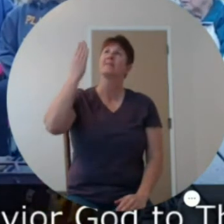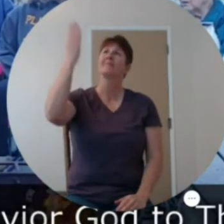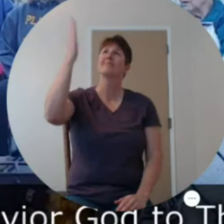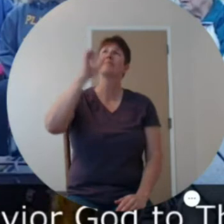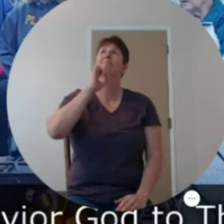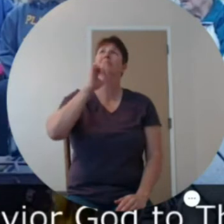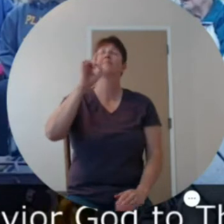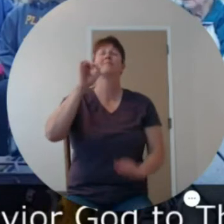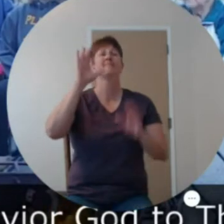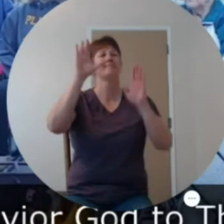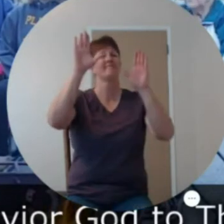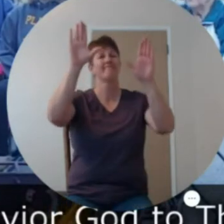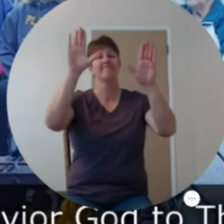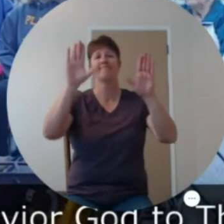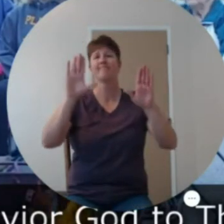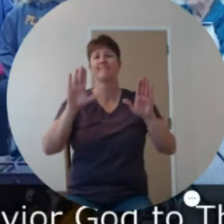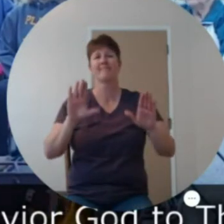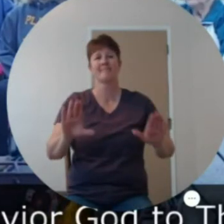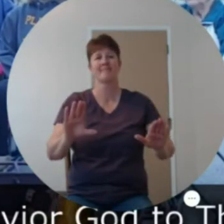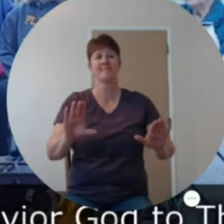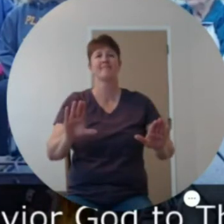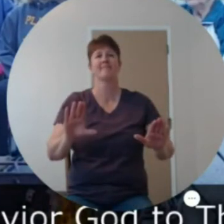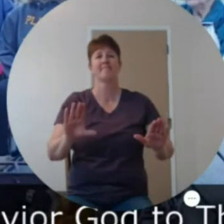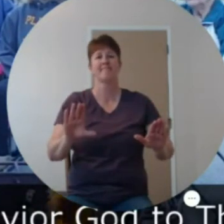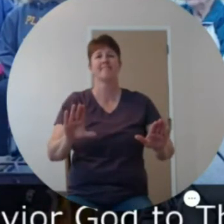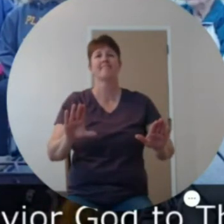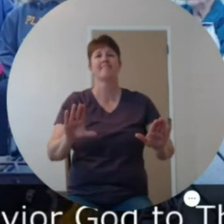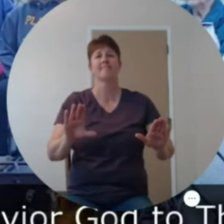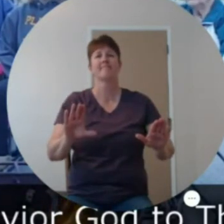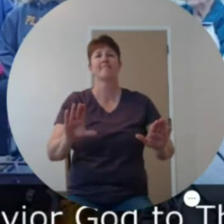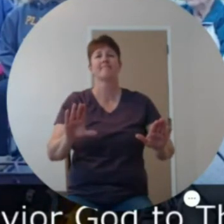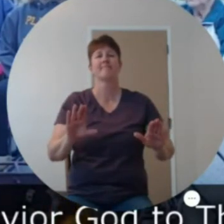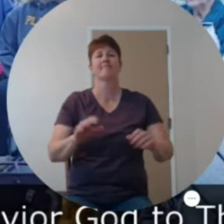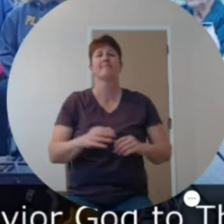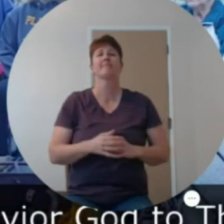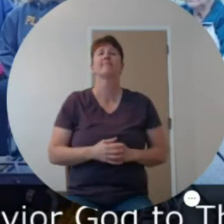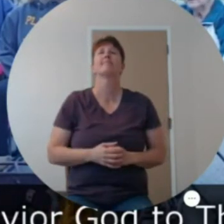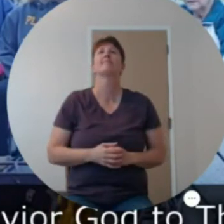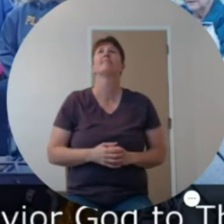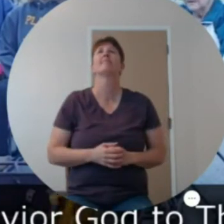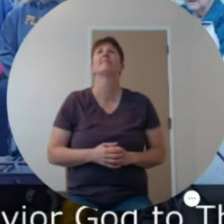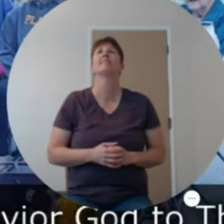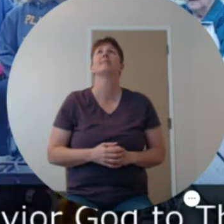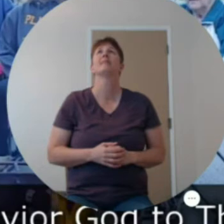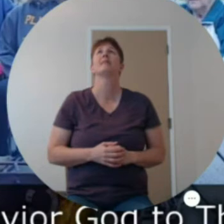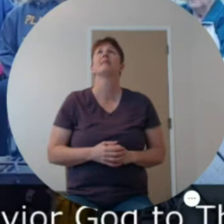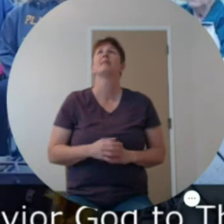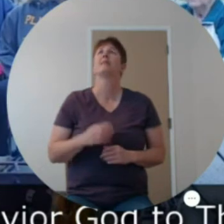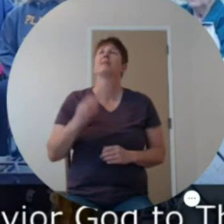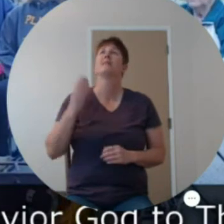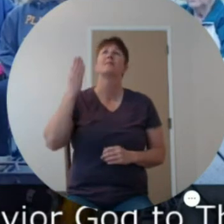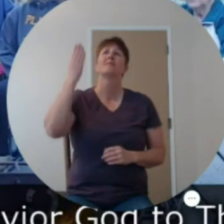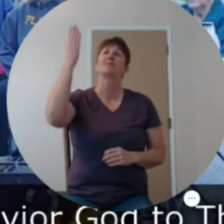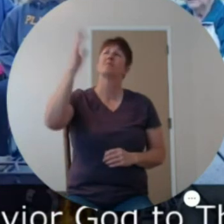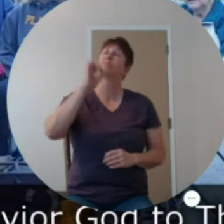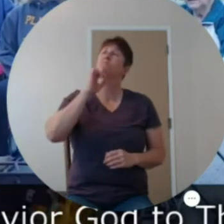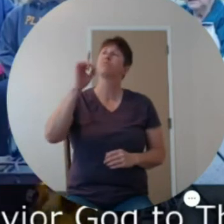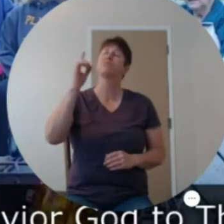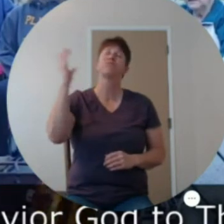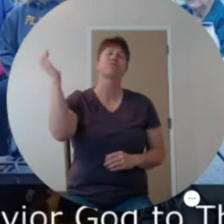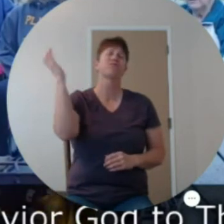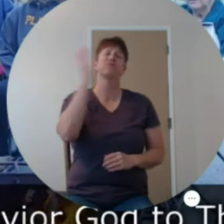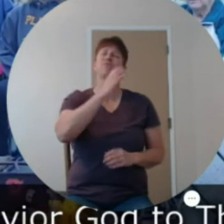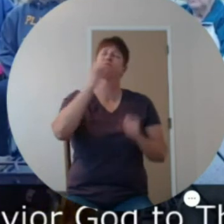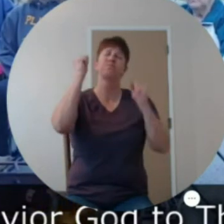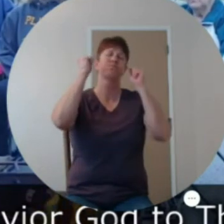great Thou art, how great